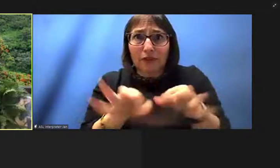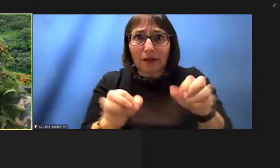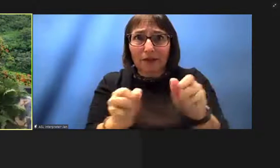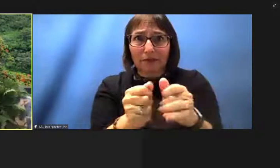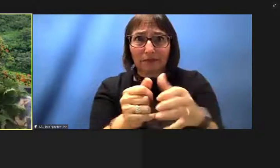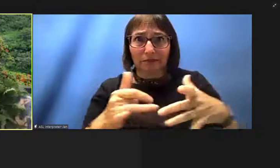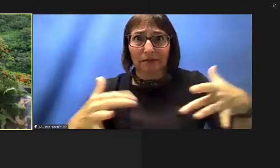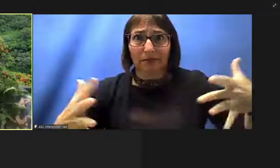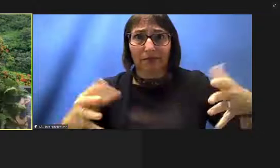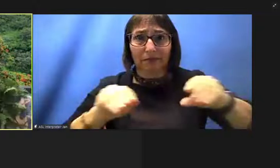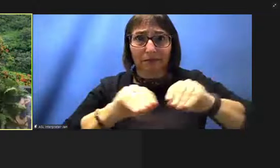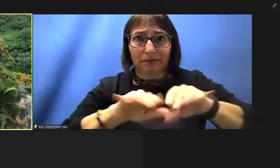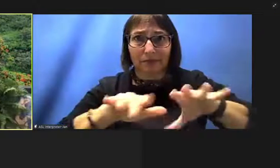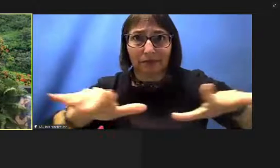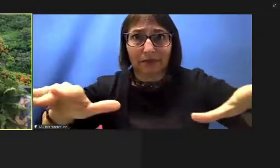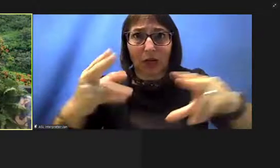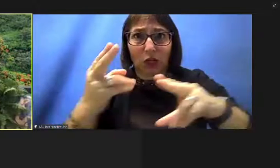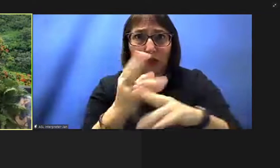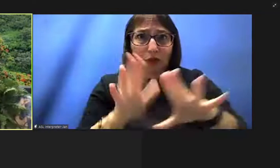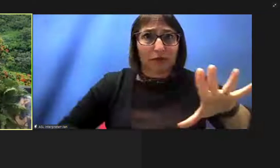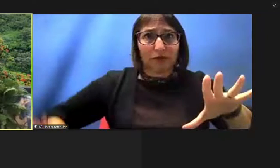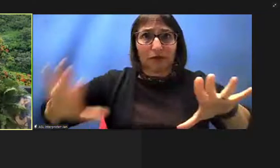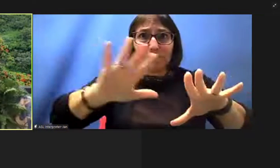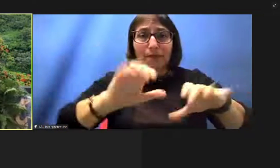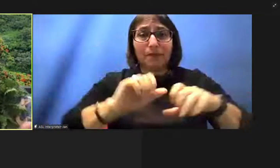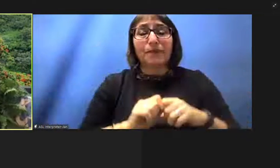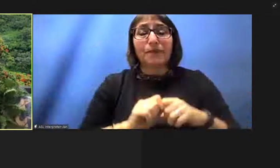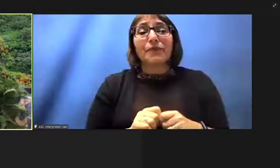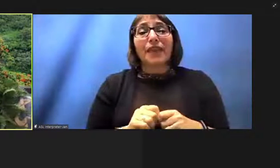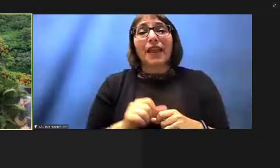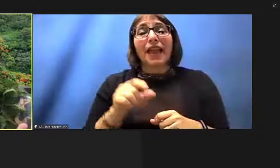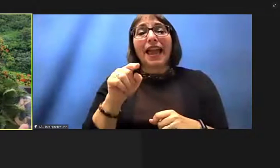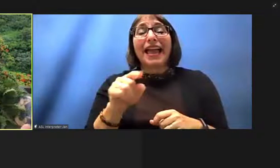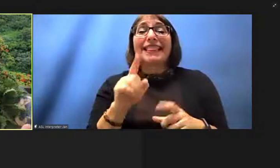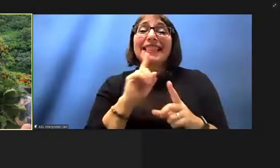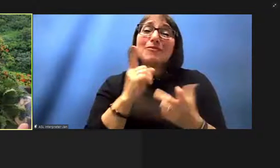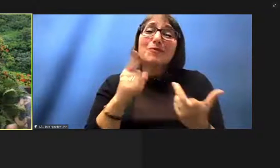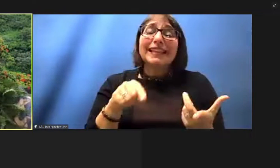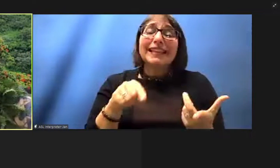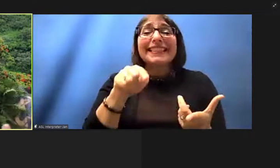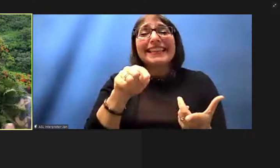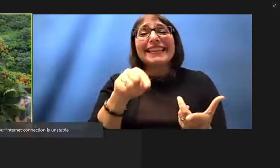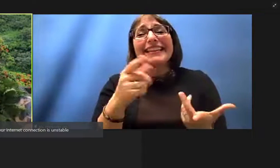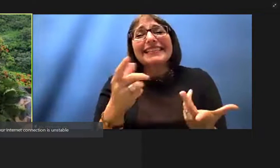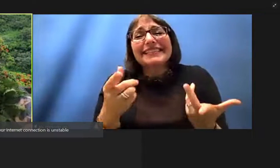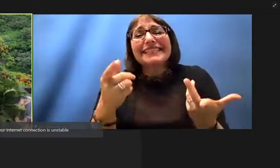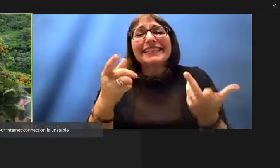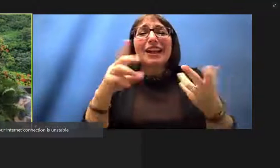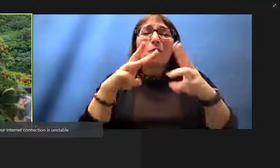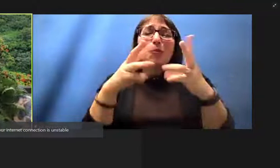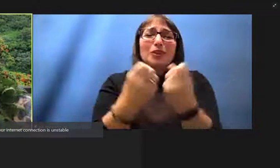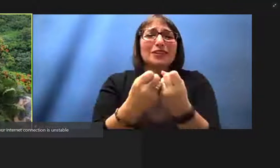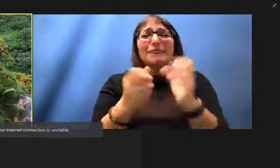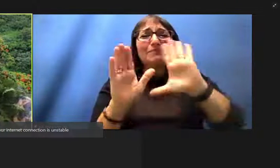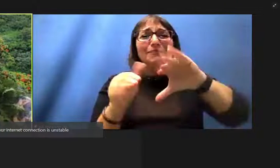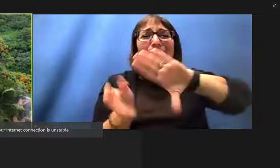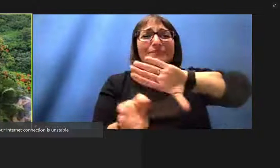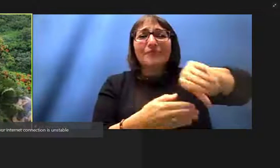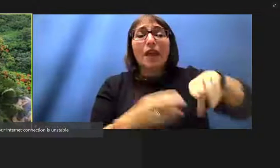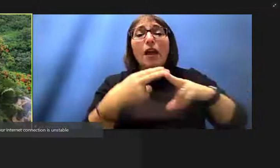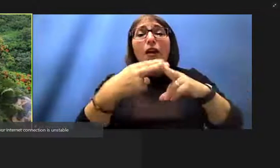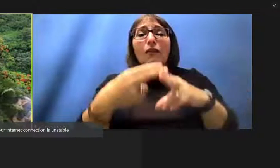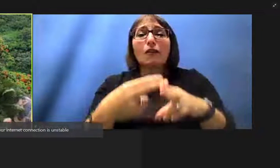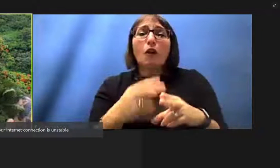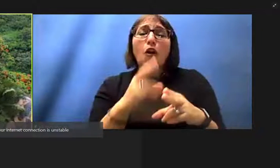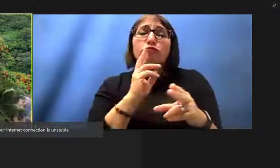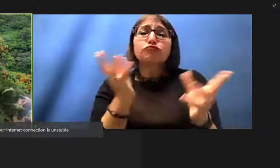uh uh i call i'm calling this like a talk story more than a uh workshop so we will take